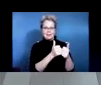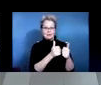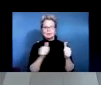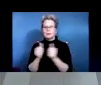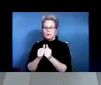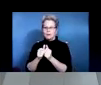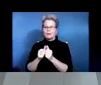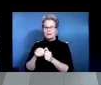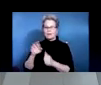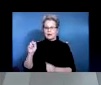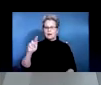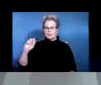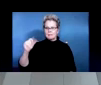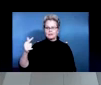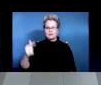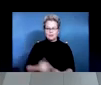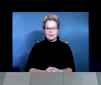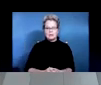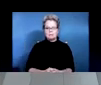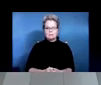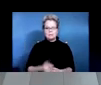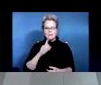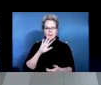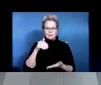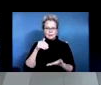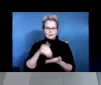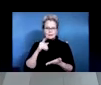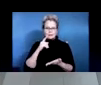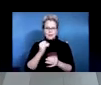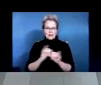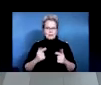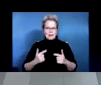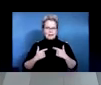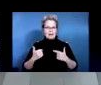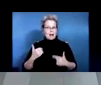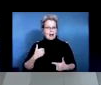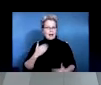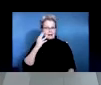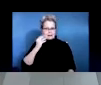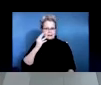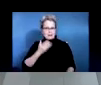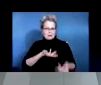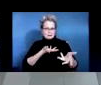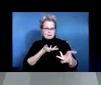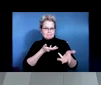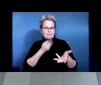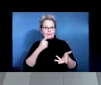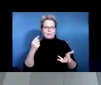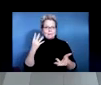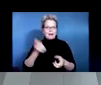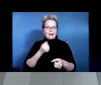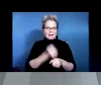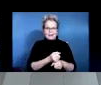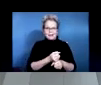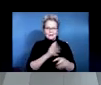partnerships with this particular Center for Independent Living over the years. And, um, when explaining the story and explaining the potential